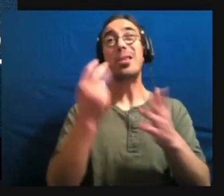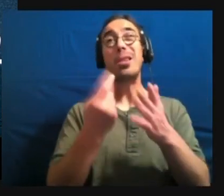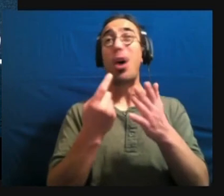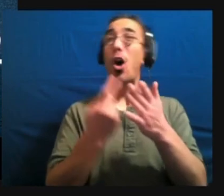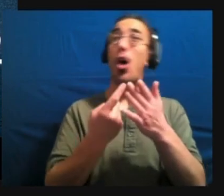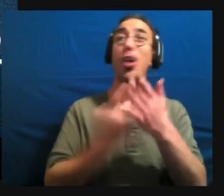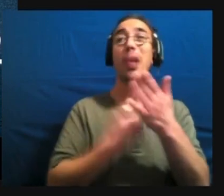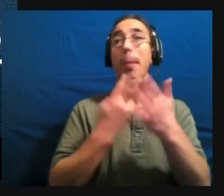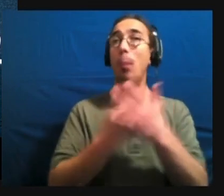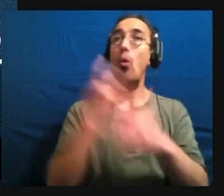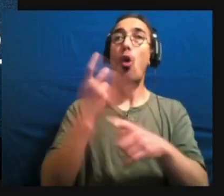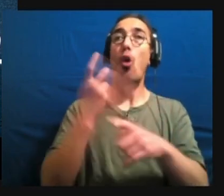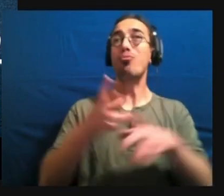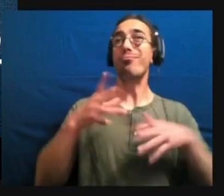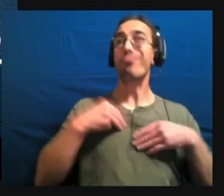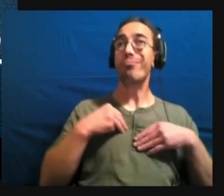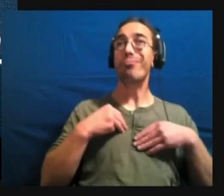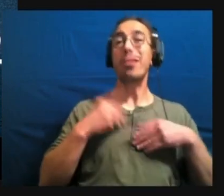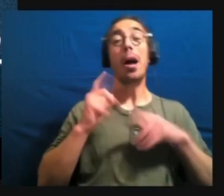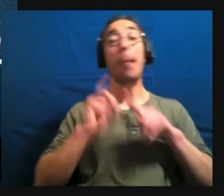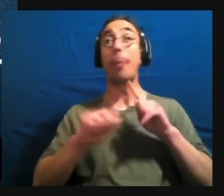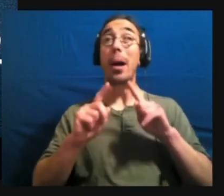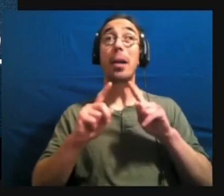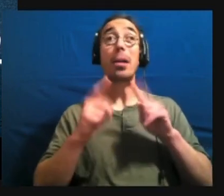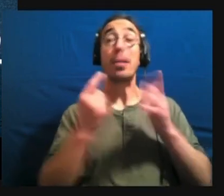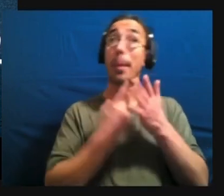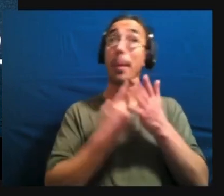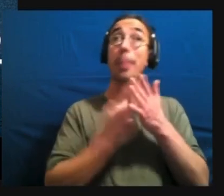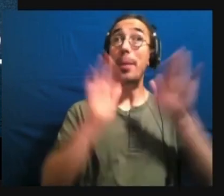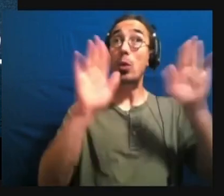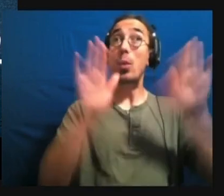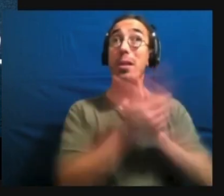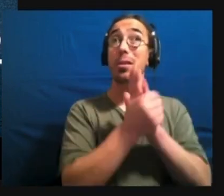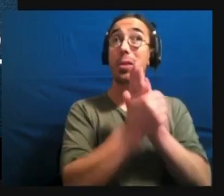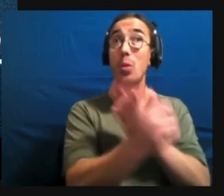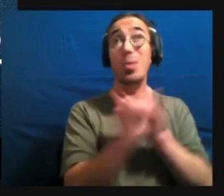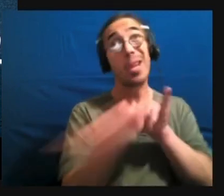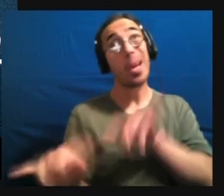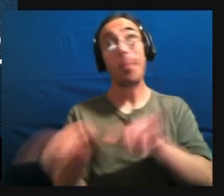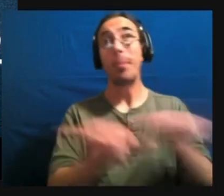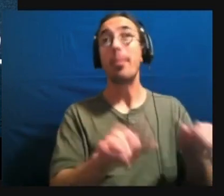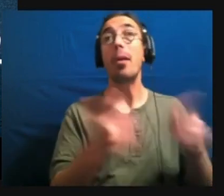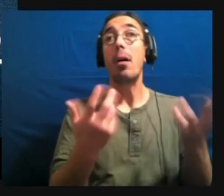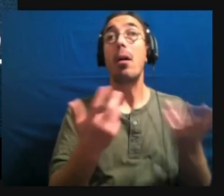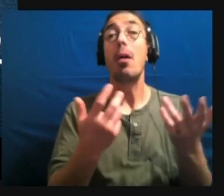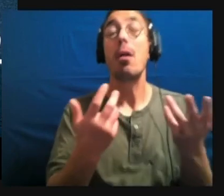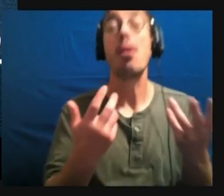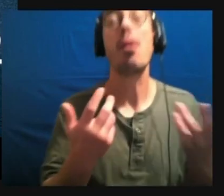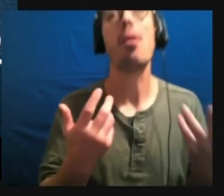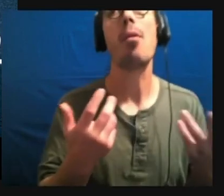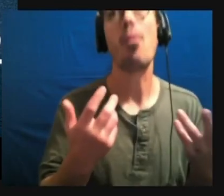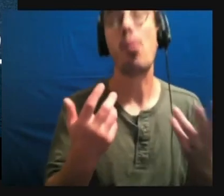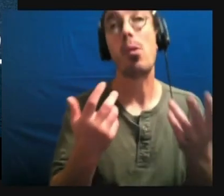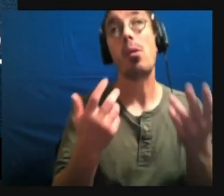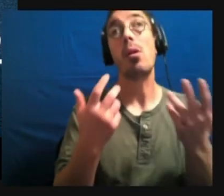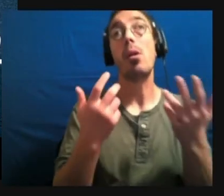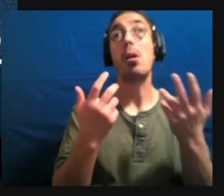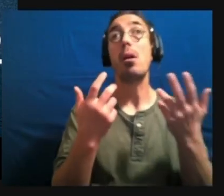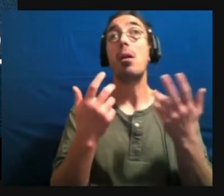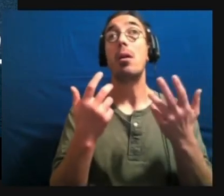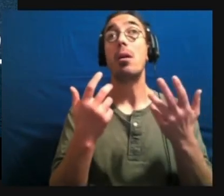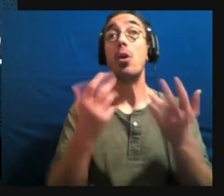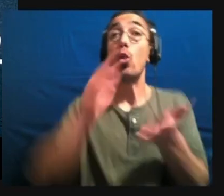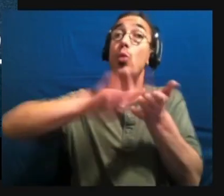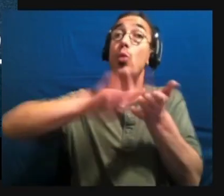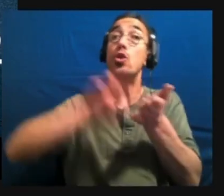that can be also a great asset. Um, we make, uh, there's, there are studies that have shown that, um,